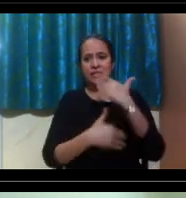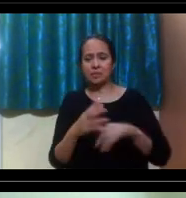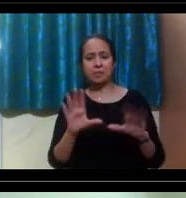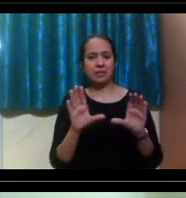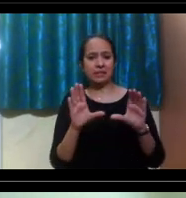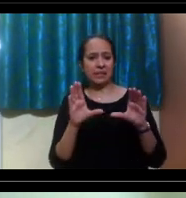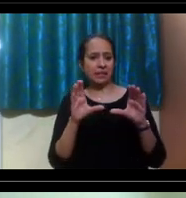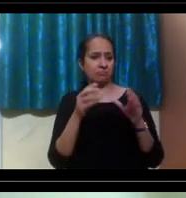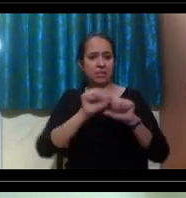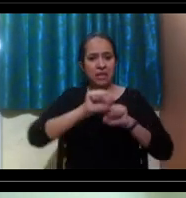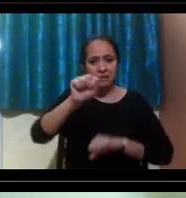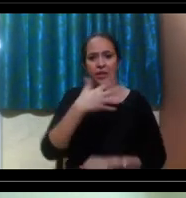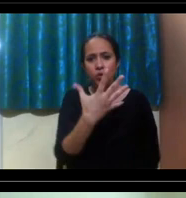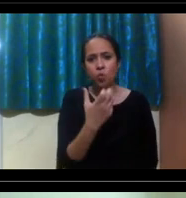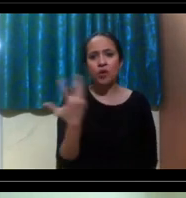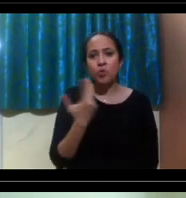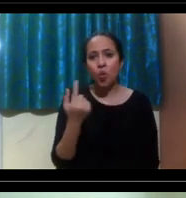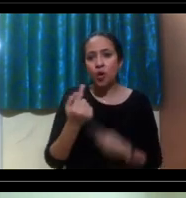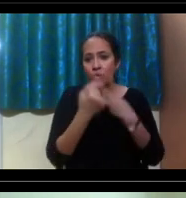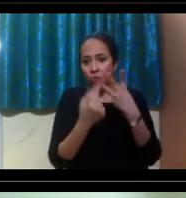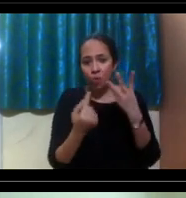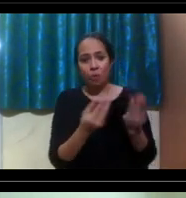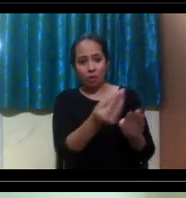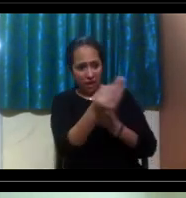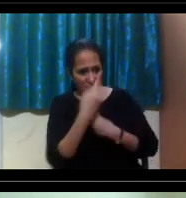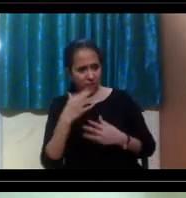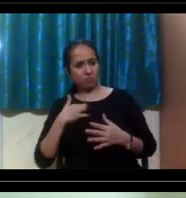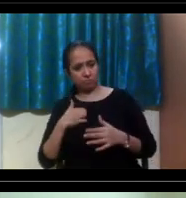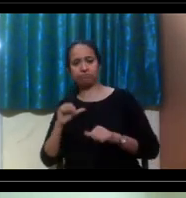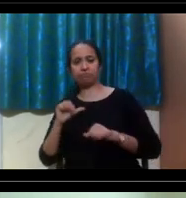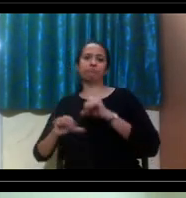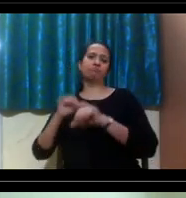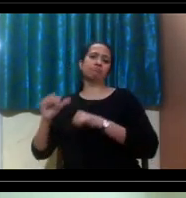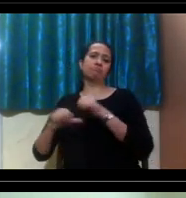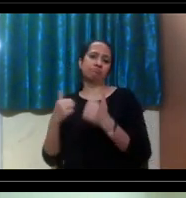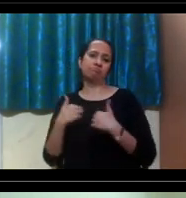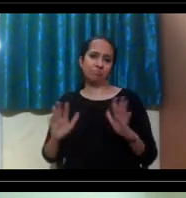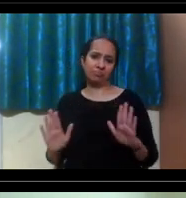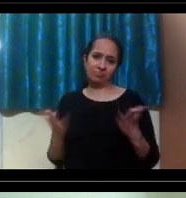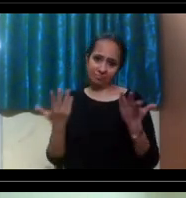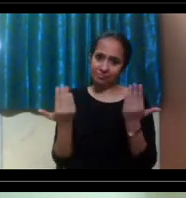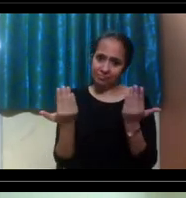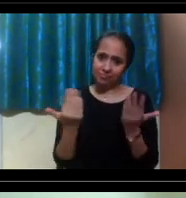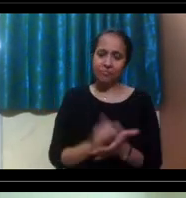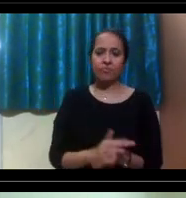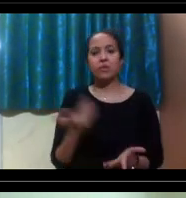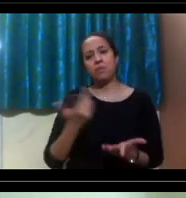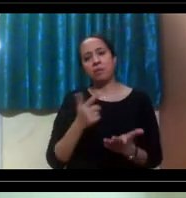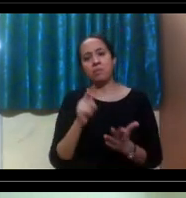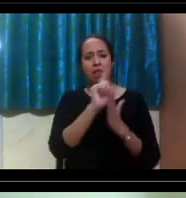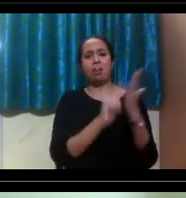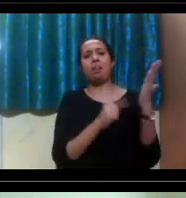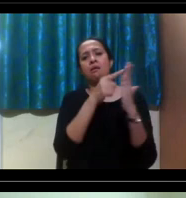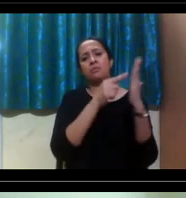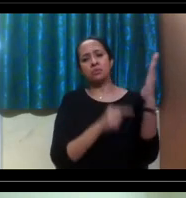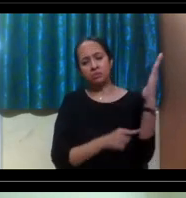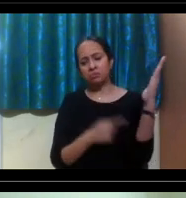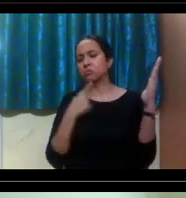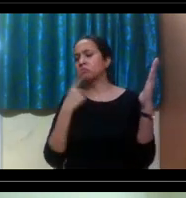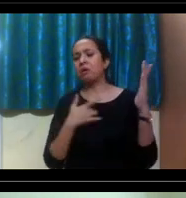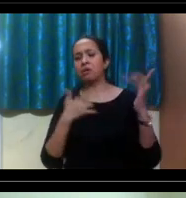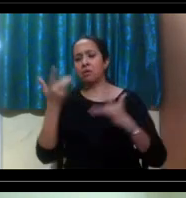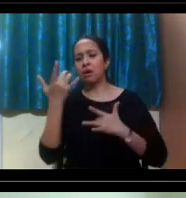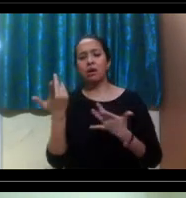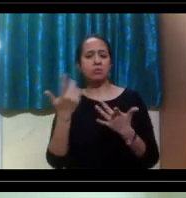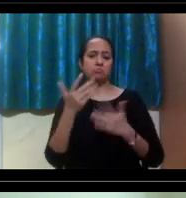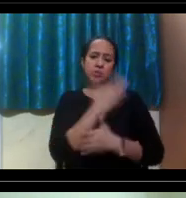looking for. Um, and so, you know, some things, like I said, it could be just a letter that talks about, here's your diagnosis, here's some of the